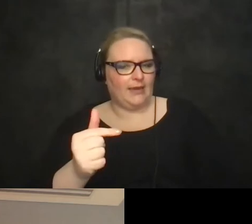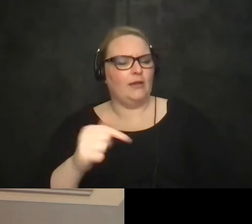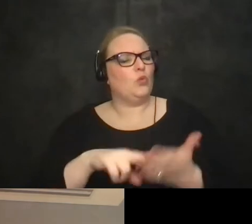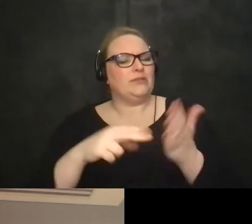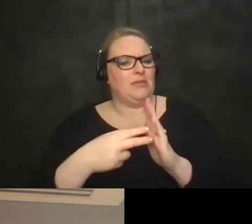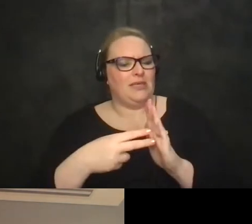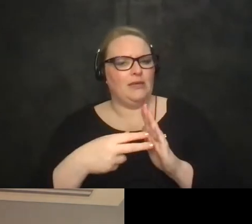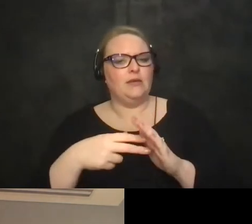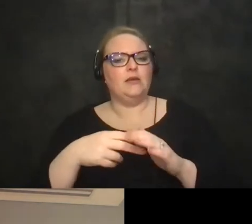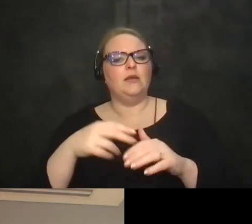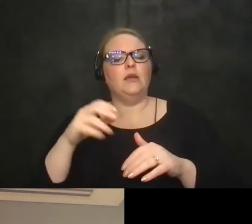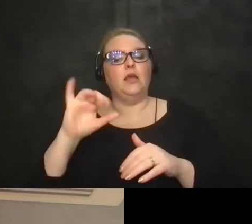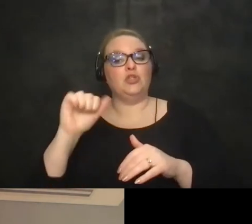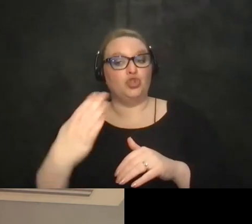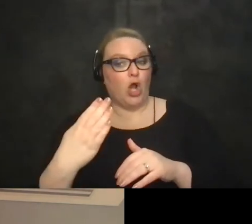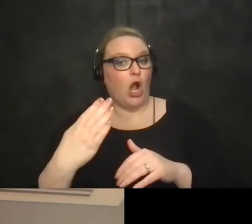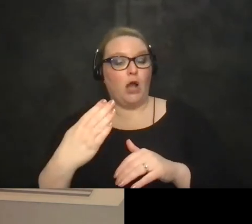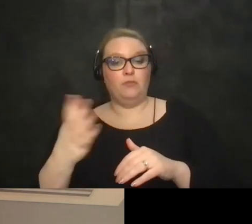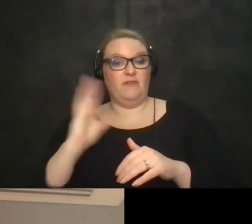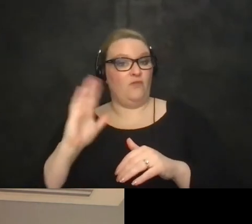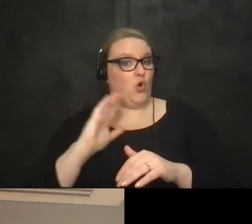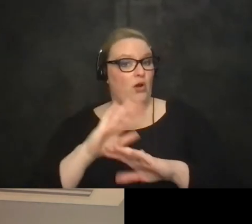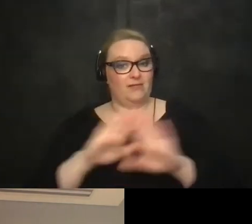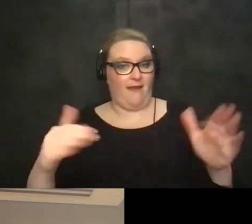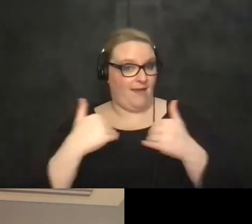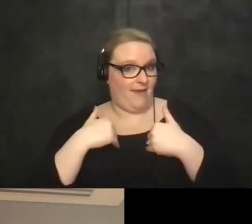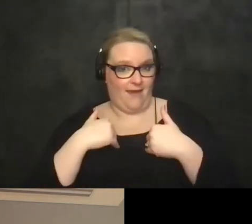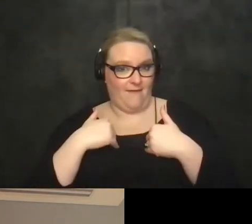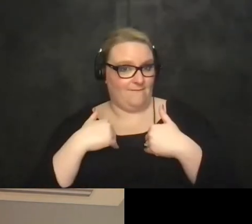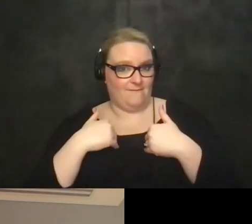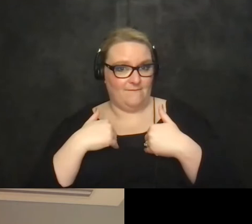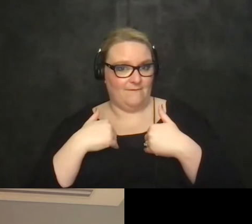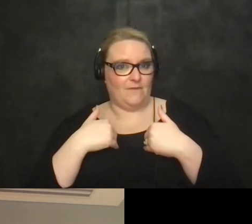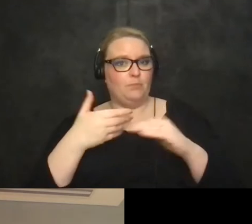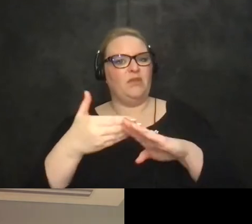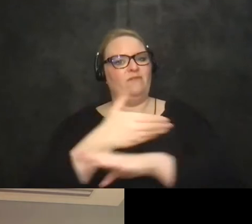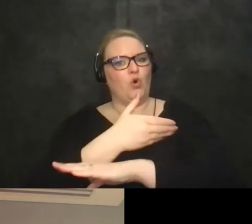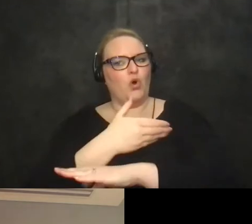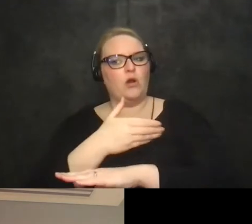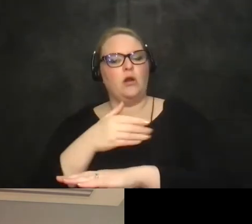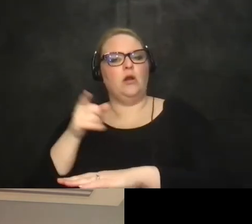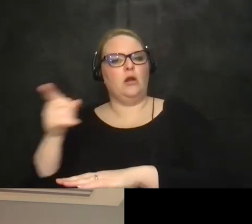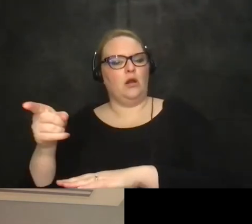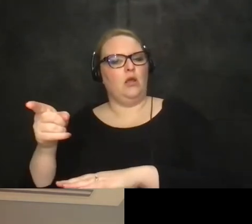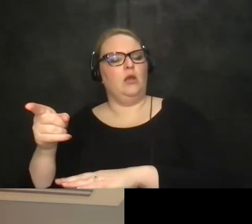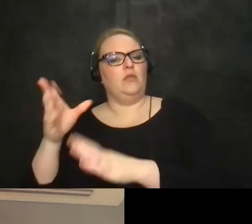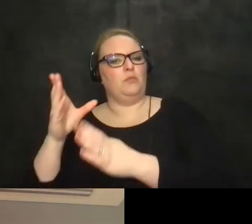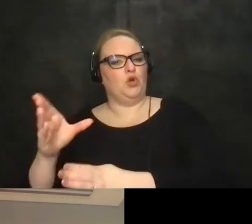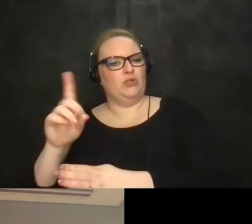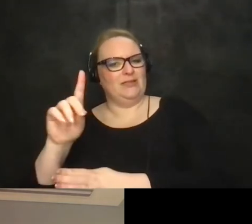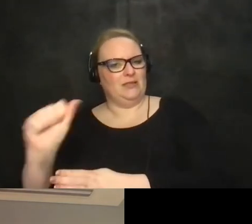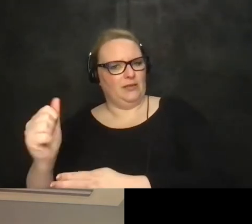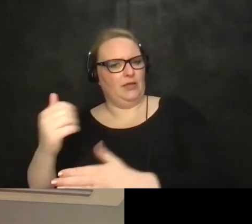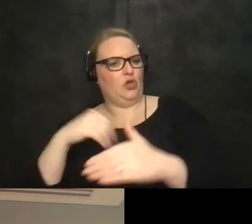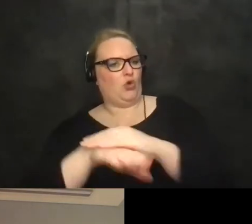um it's a job that didn't exist uh prior to one of our job seekers coming into a workplace so what it